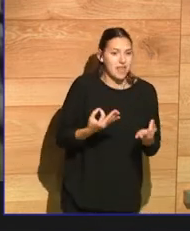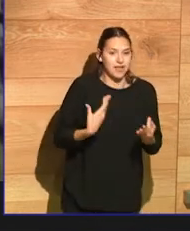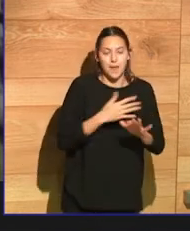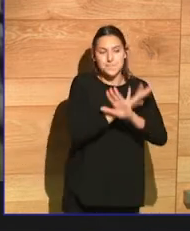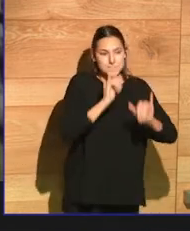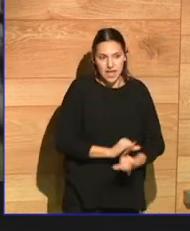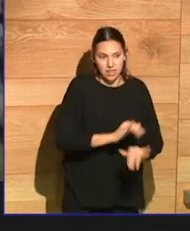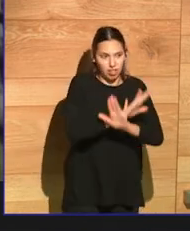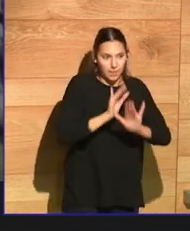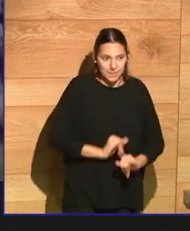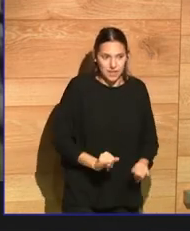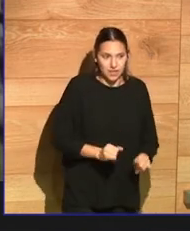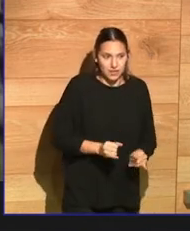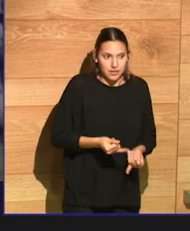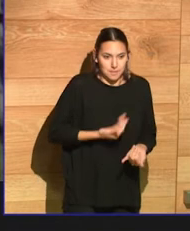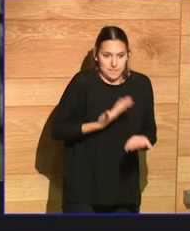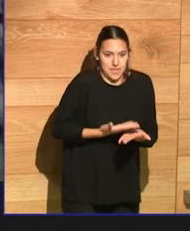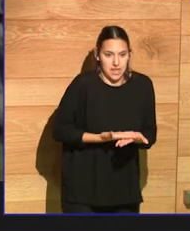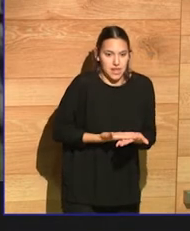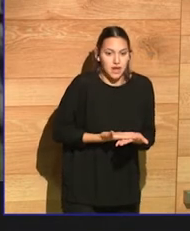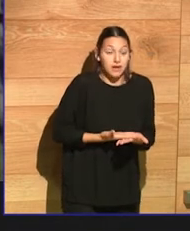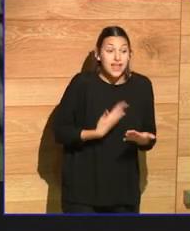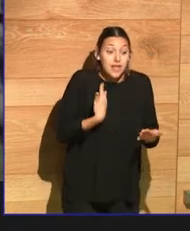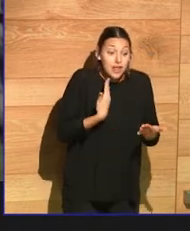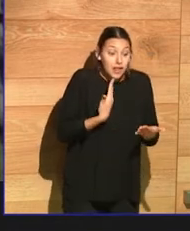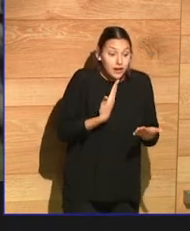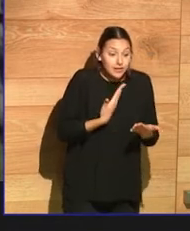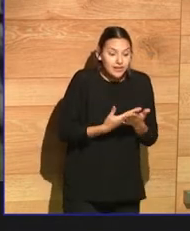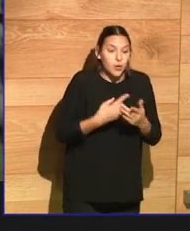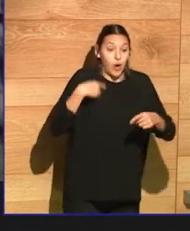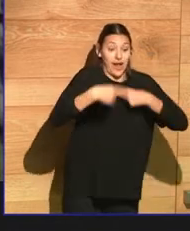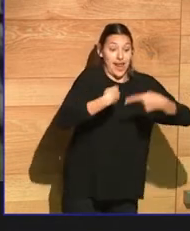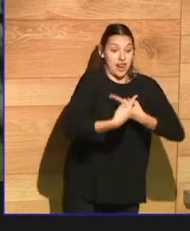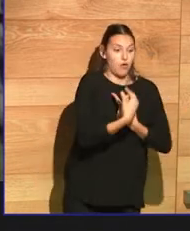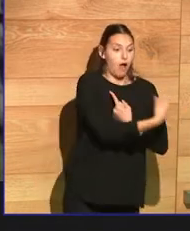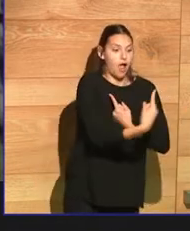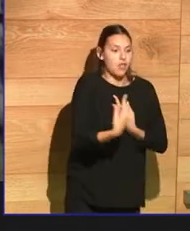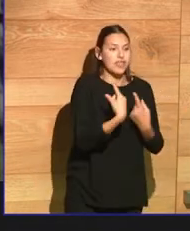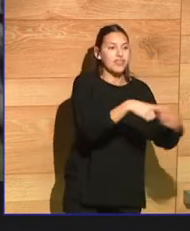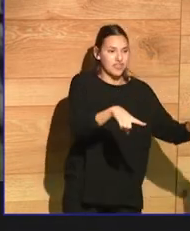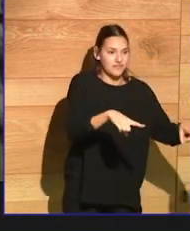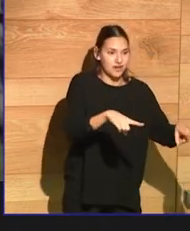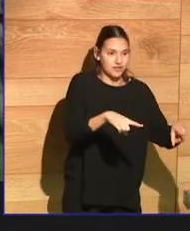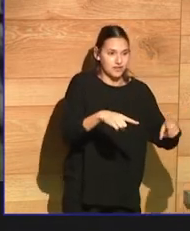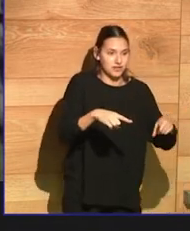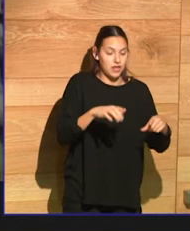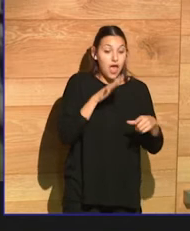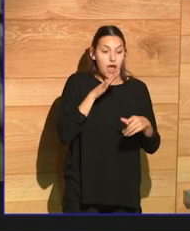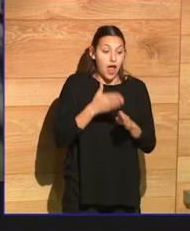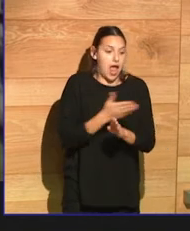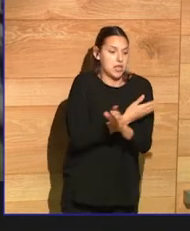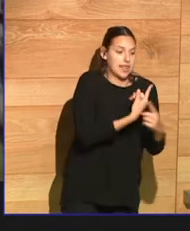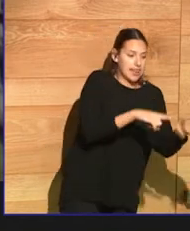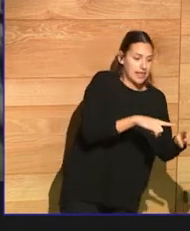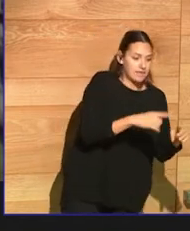peace just happens to look differently for every generation. Right now, peace looks like a kind of complete suppression of conflict, complete